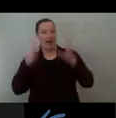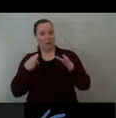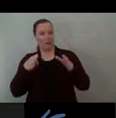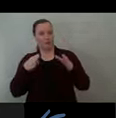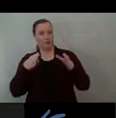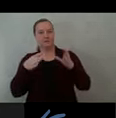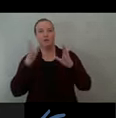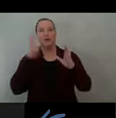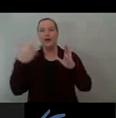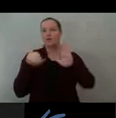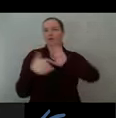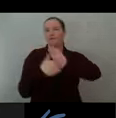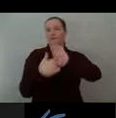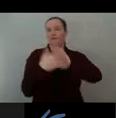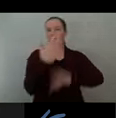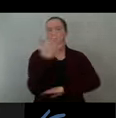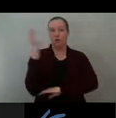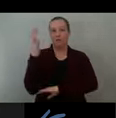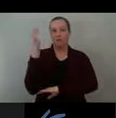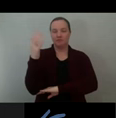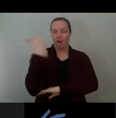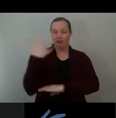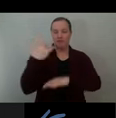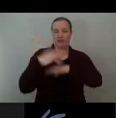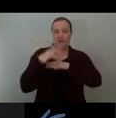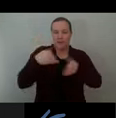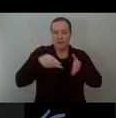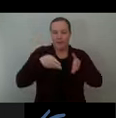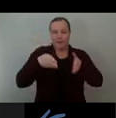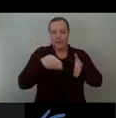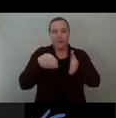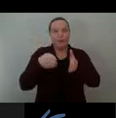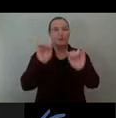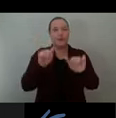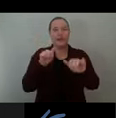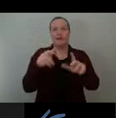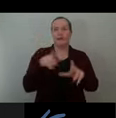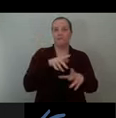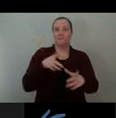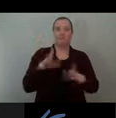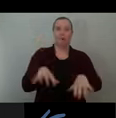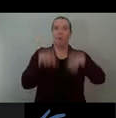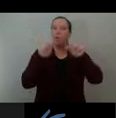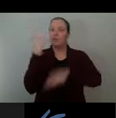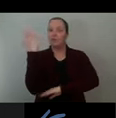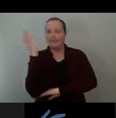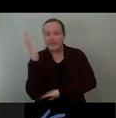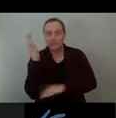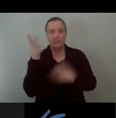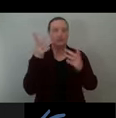clearing at its centre, which may be used for demonstrations or presentations by these tree organisations or other community initiatives.